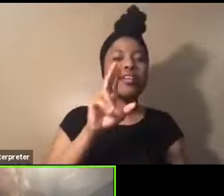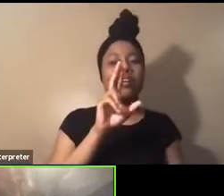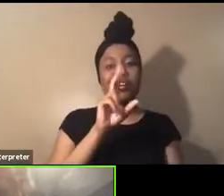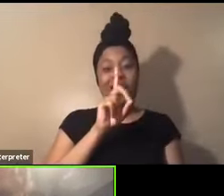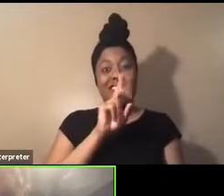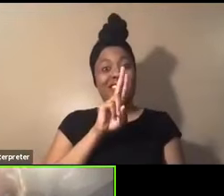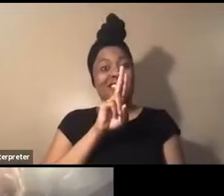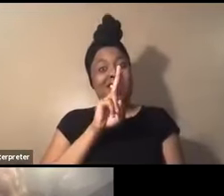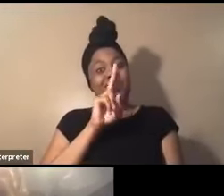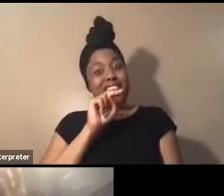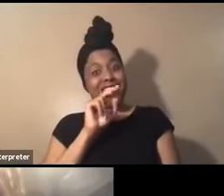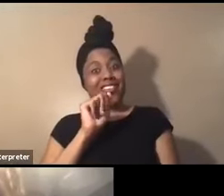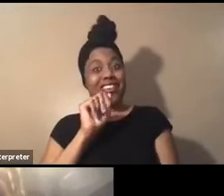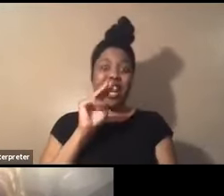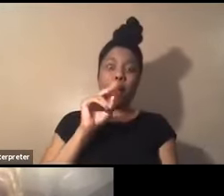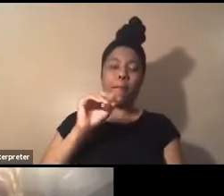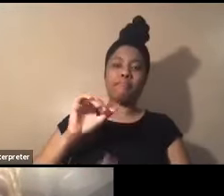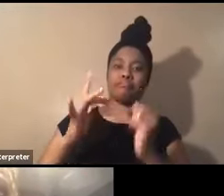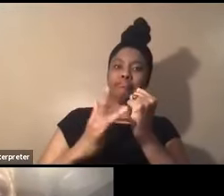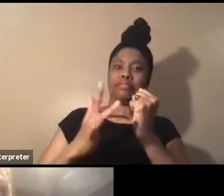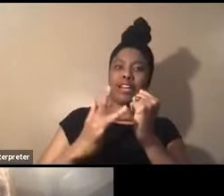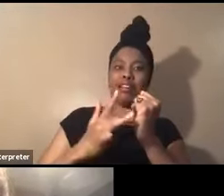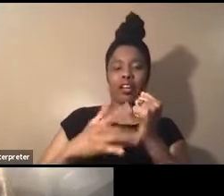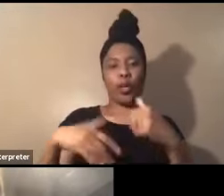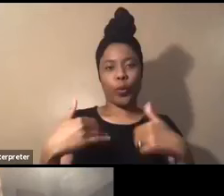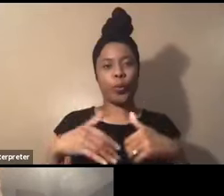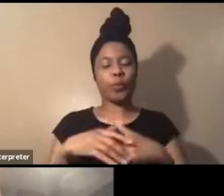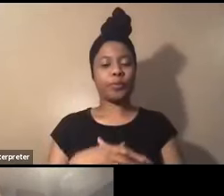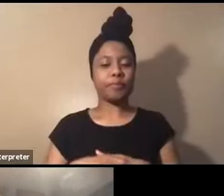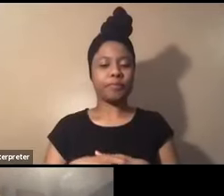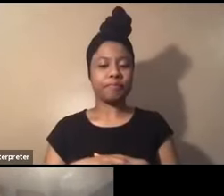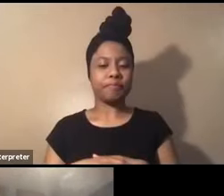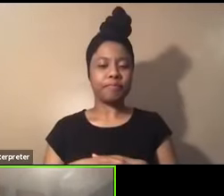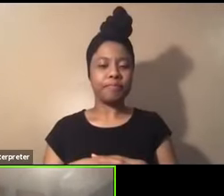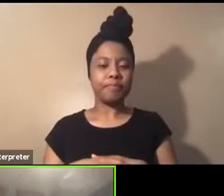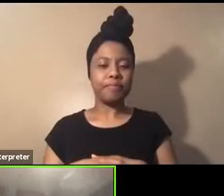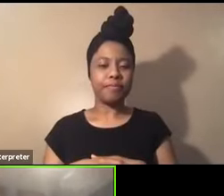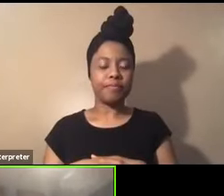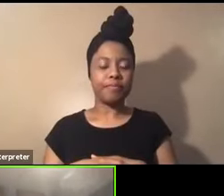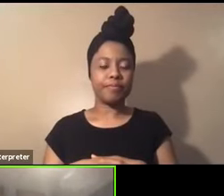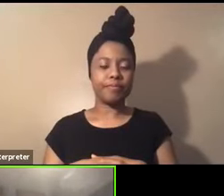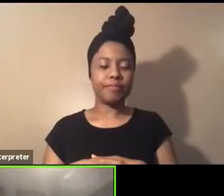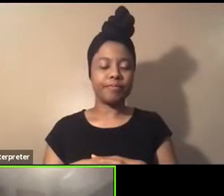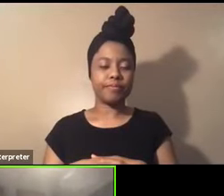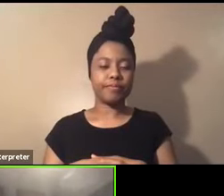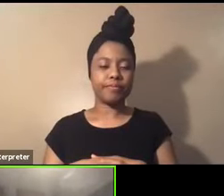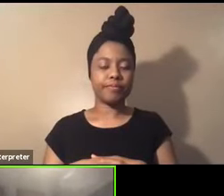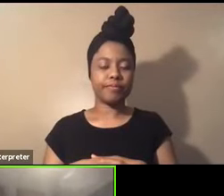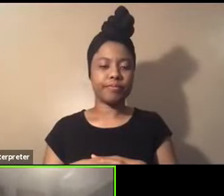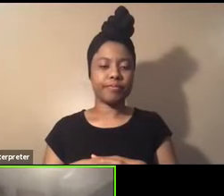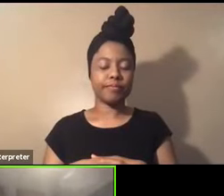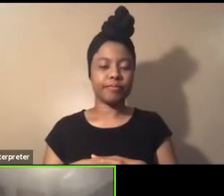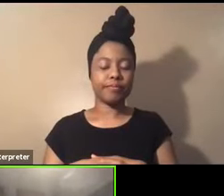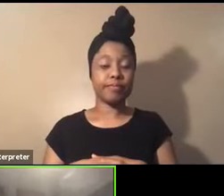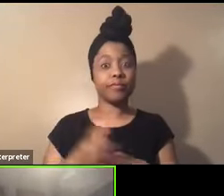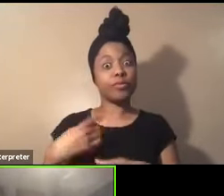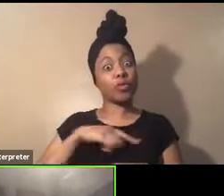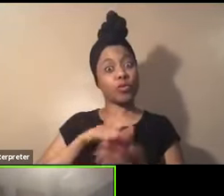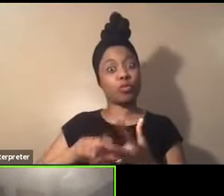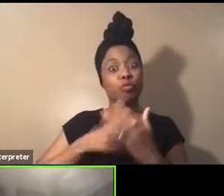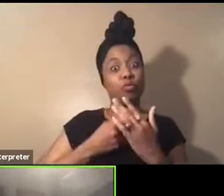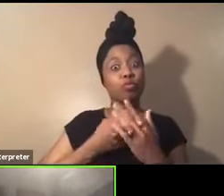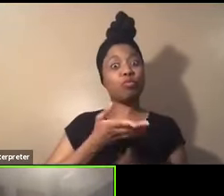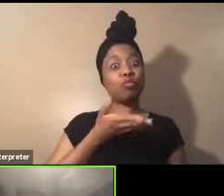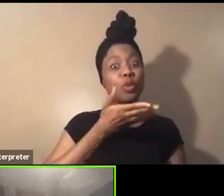you know? Um, so, um, this is where, um, we started there. And